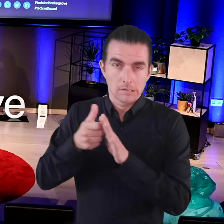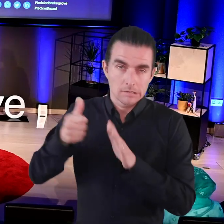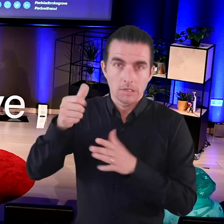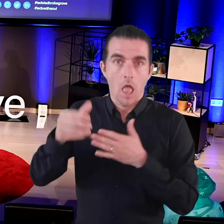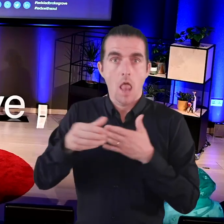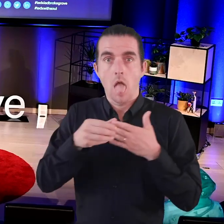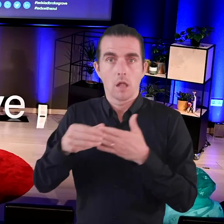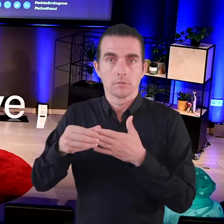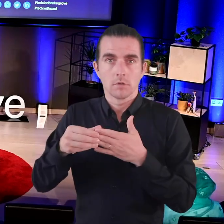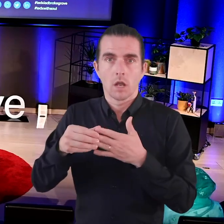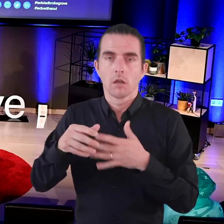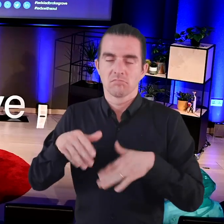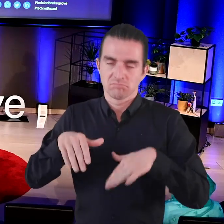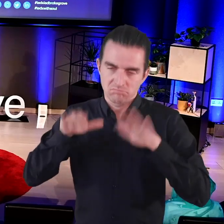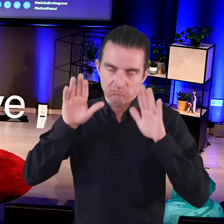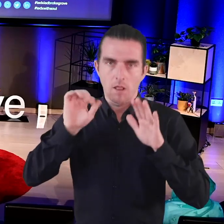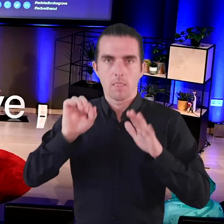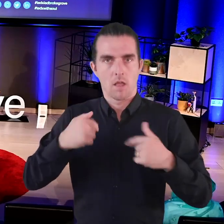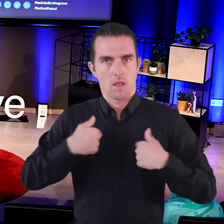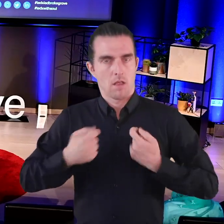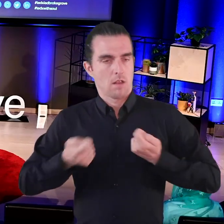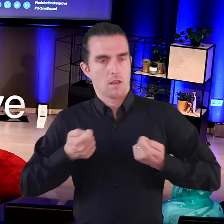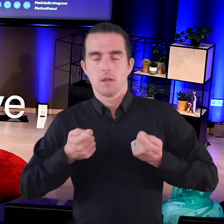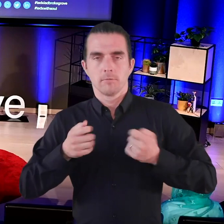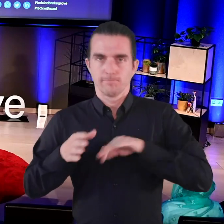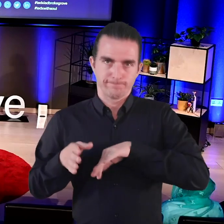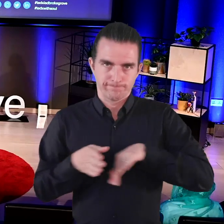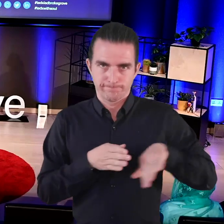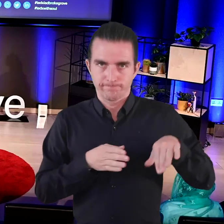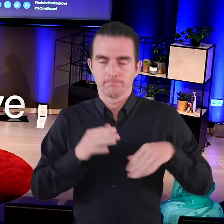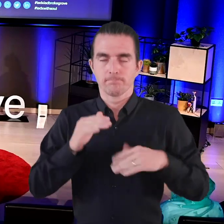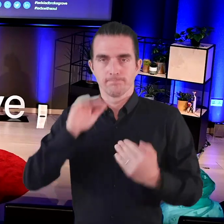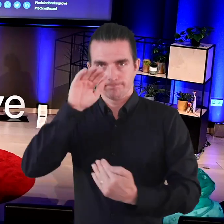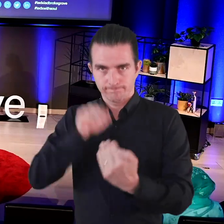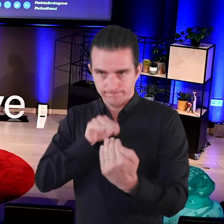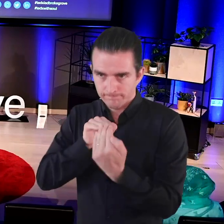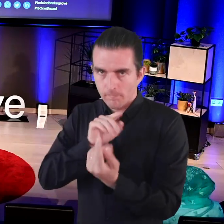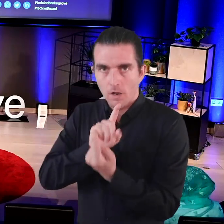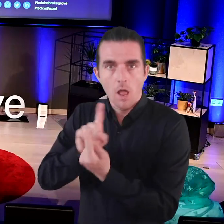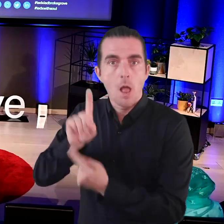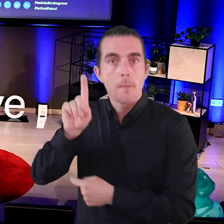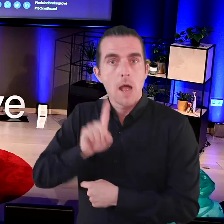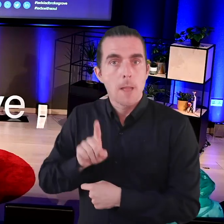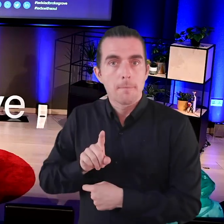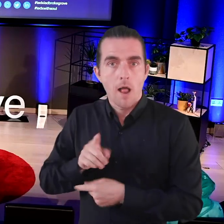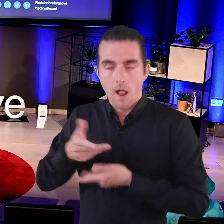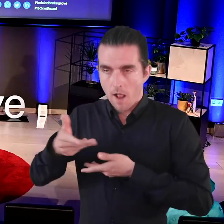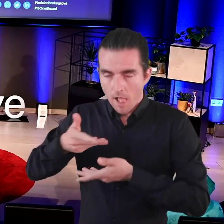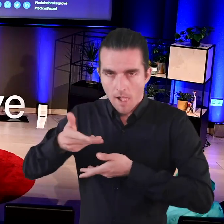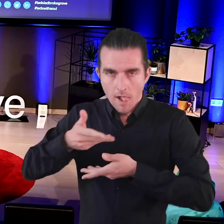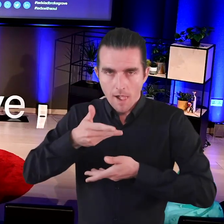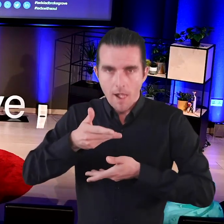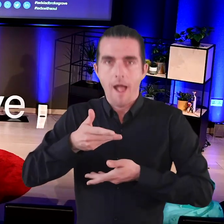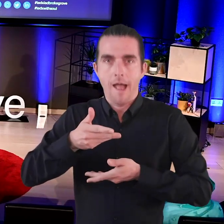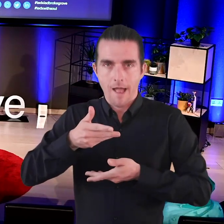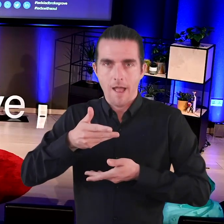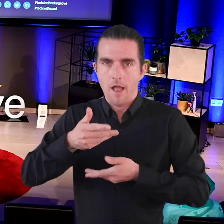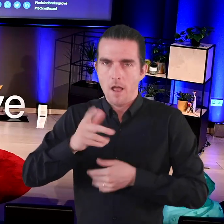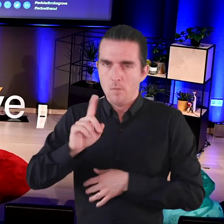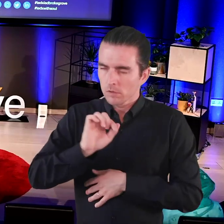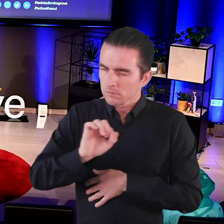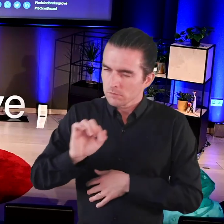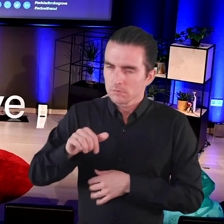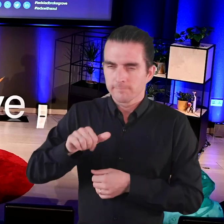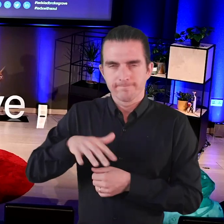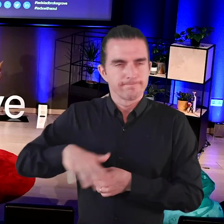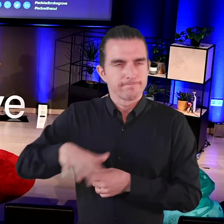We invited senior leaders to surrender their hierarchy to meet local people at their point of need. To